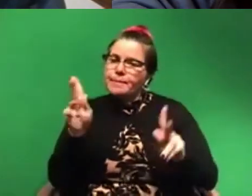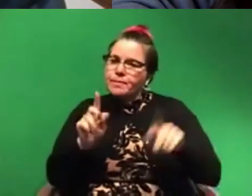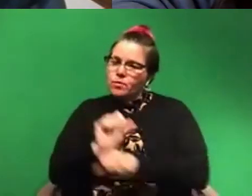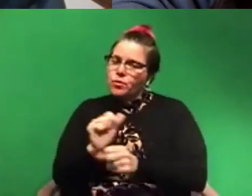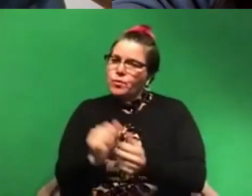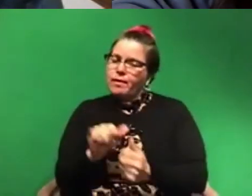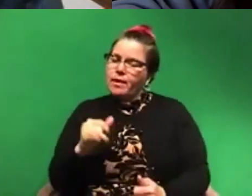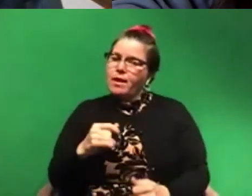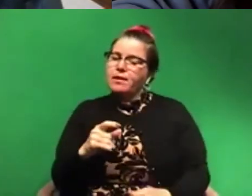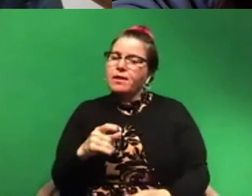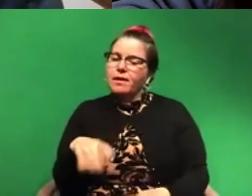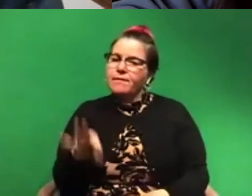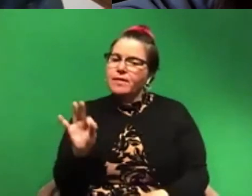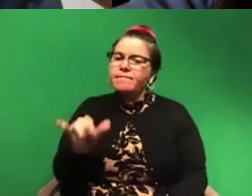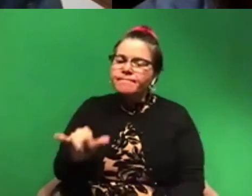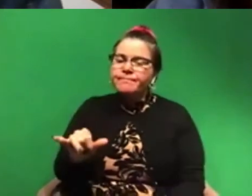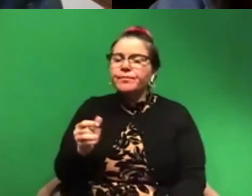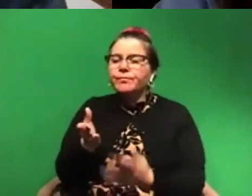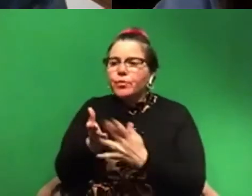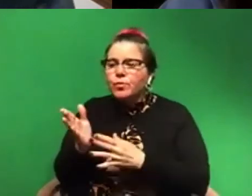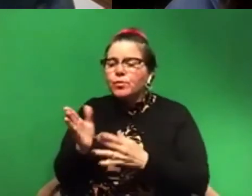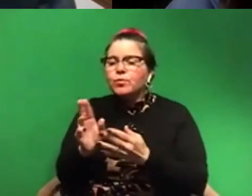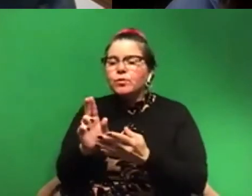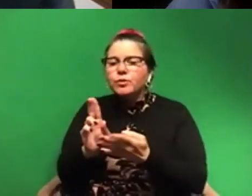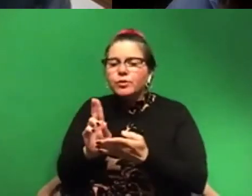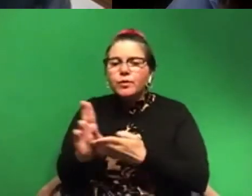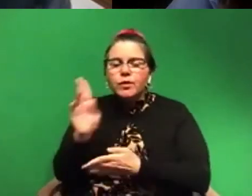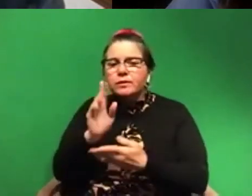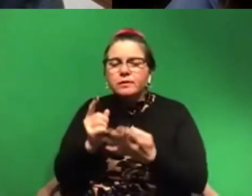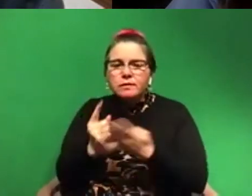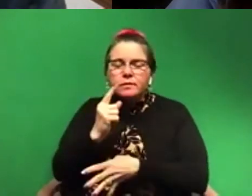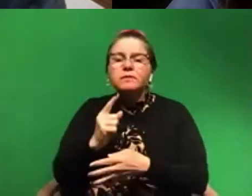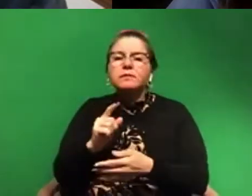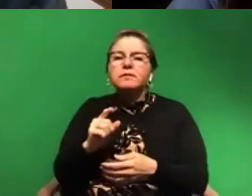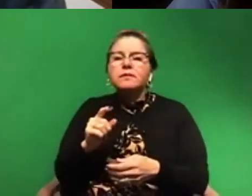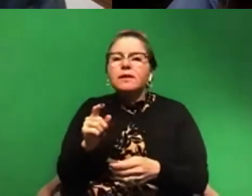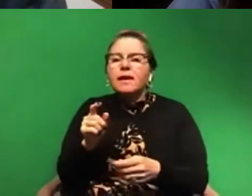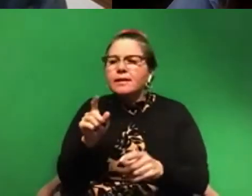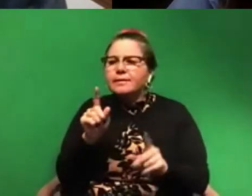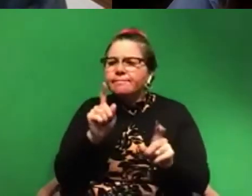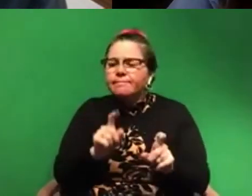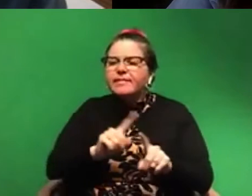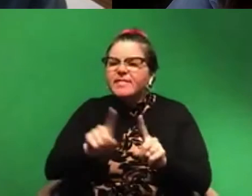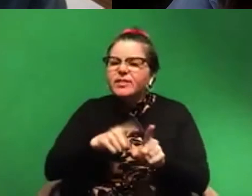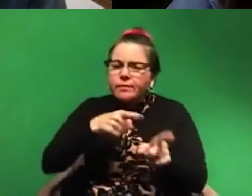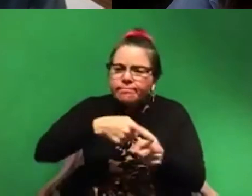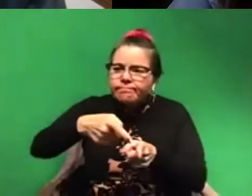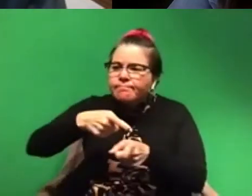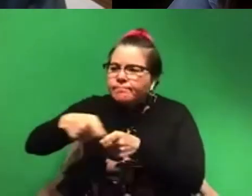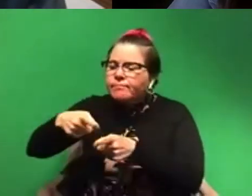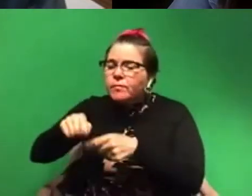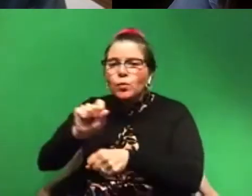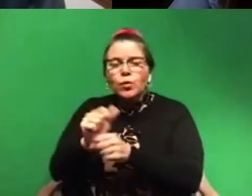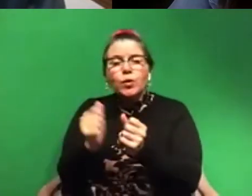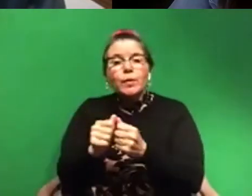really discovered as I was going through college and snuffling around at different potential career paths. Work with the